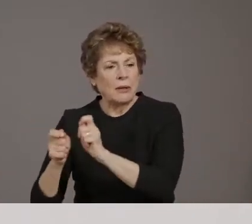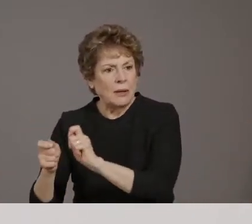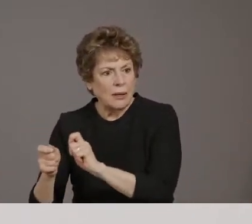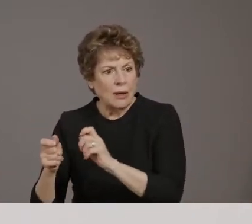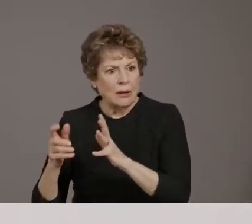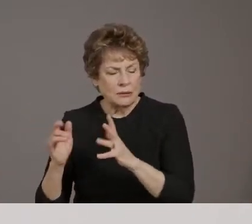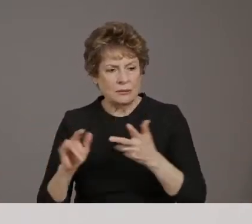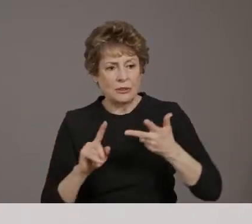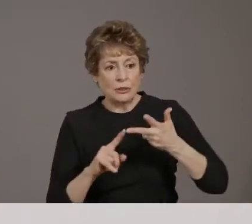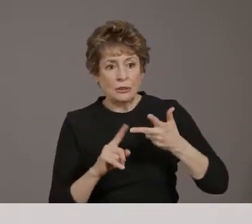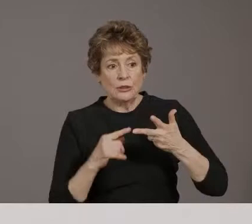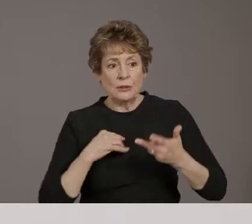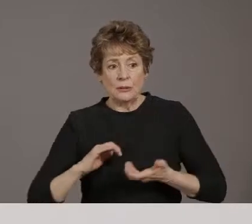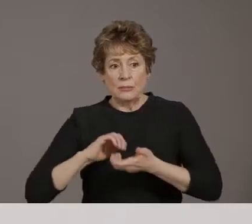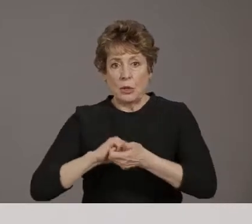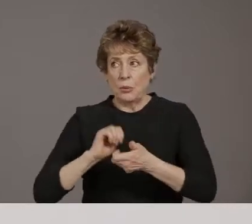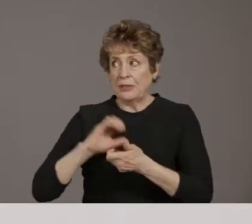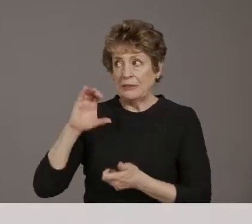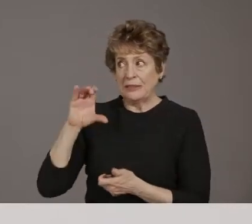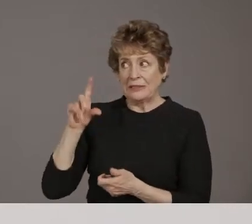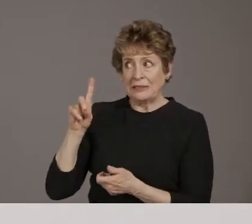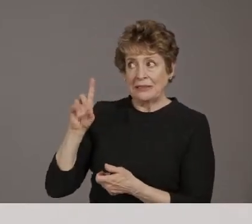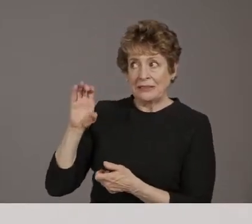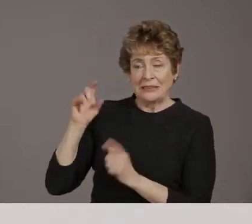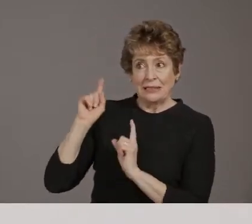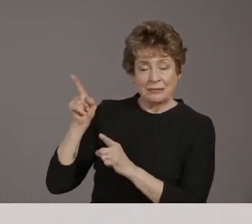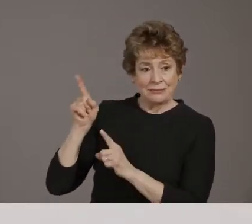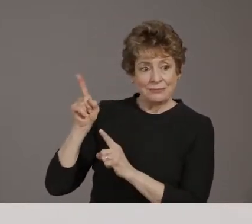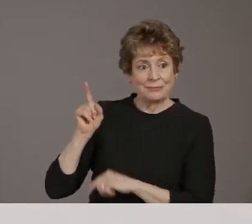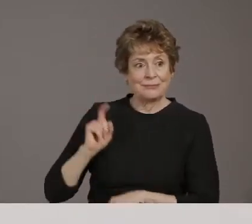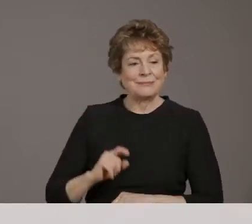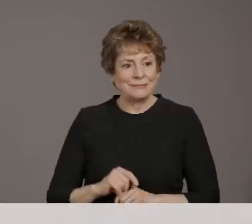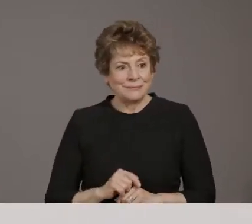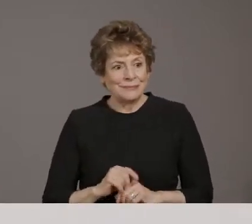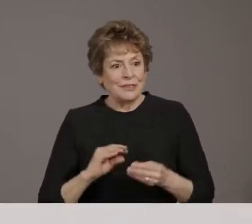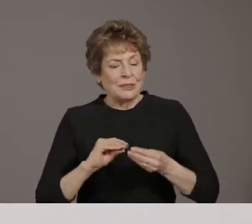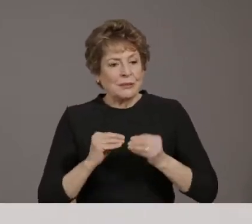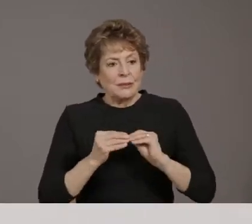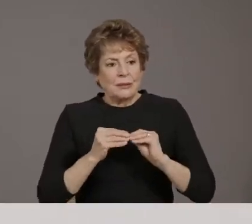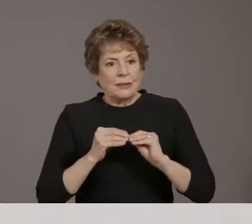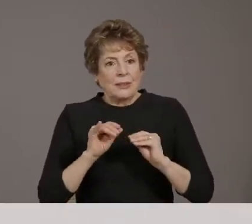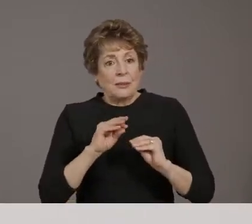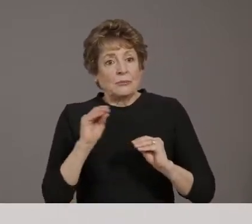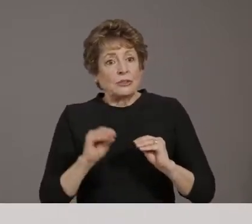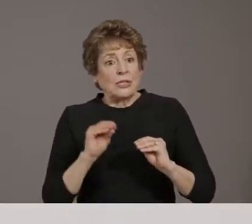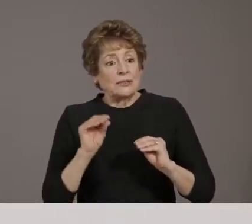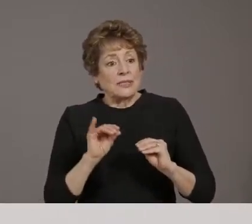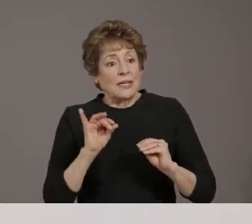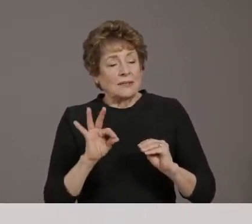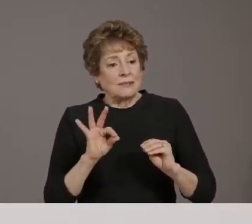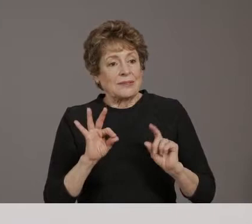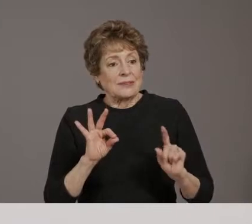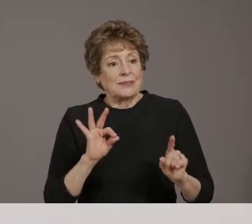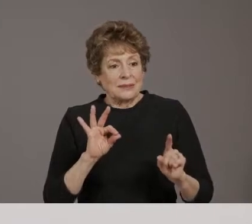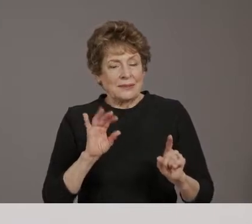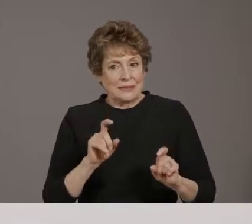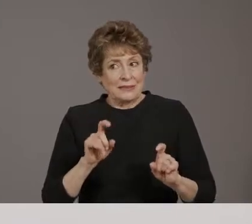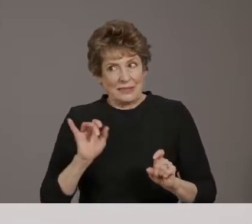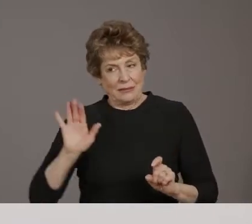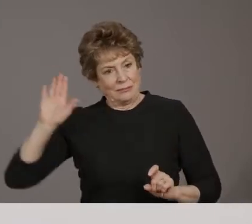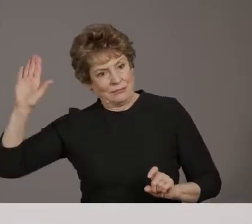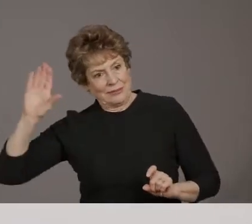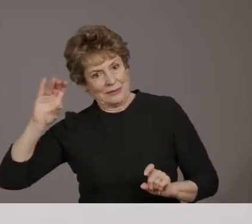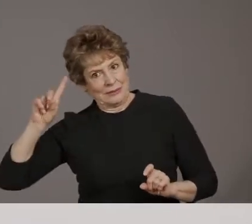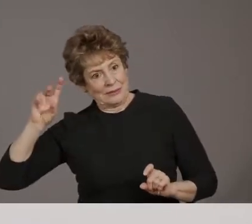CDC to send a certain number of those, um, of samples to the CDC so that they can test for those